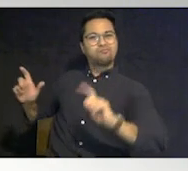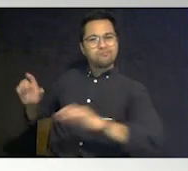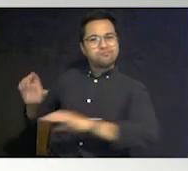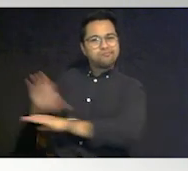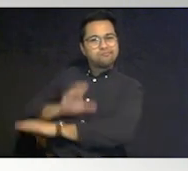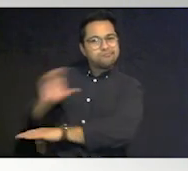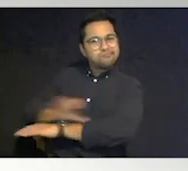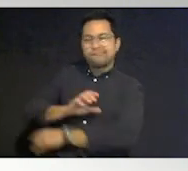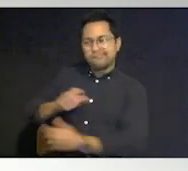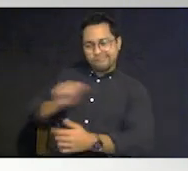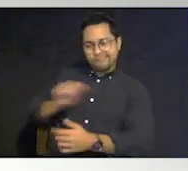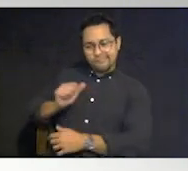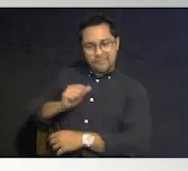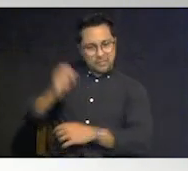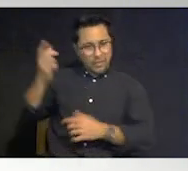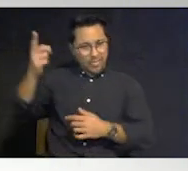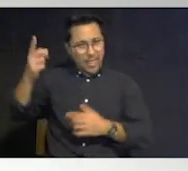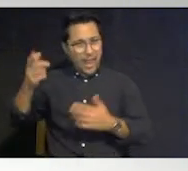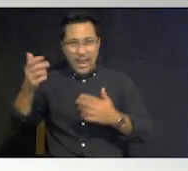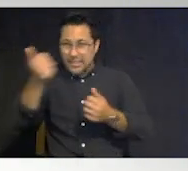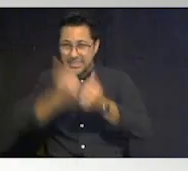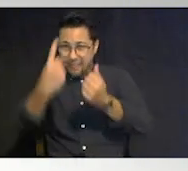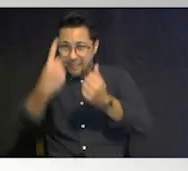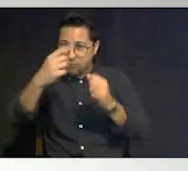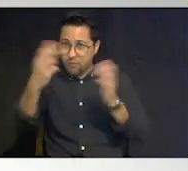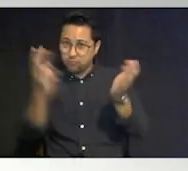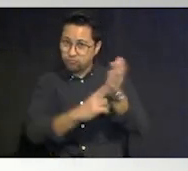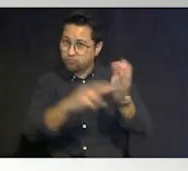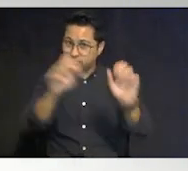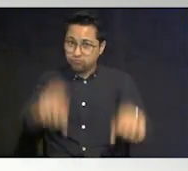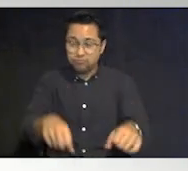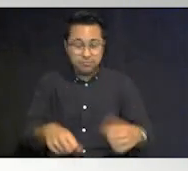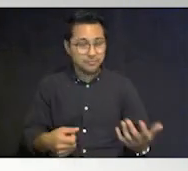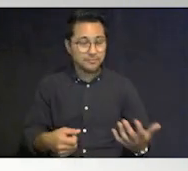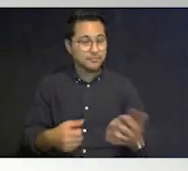get in because they they let everybody can register you can